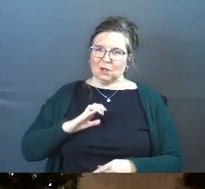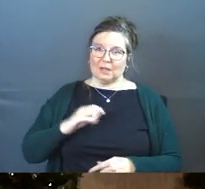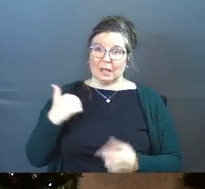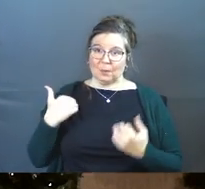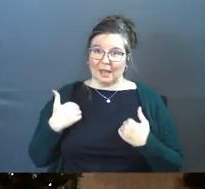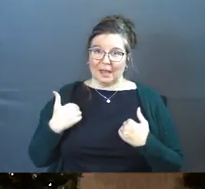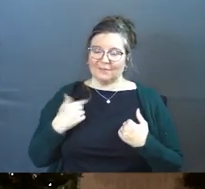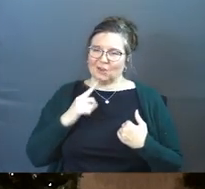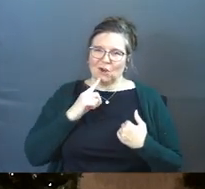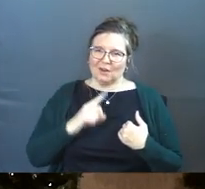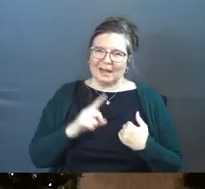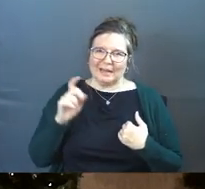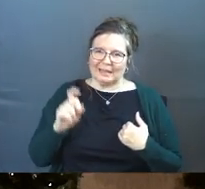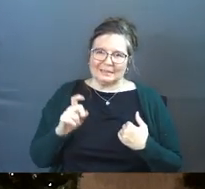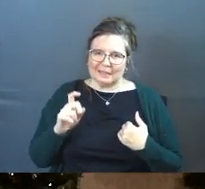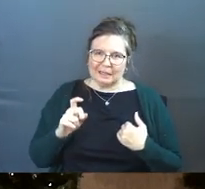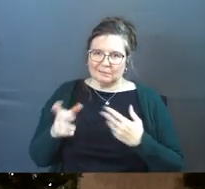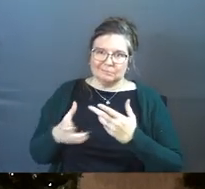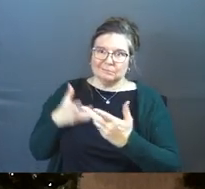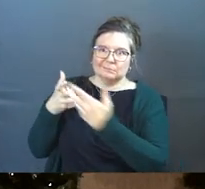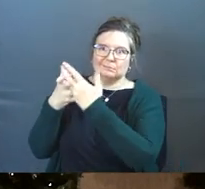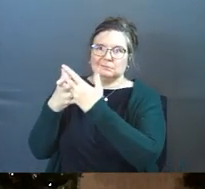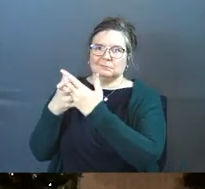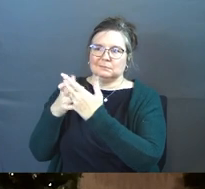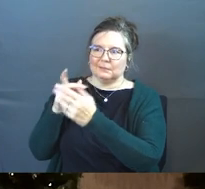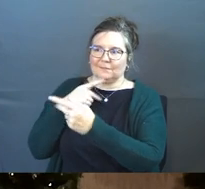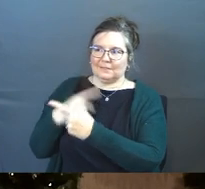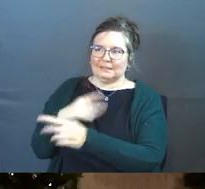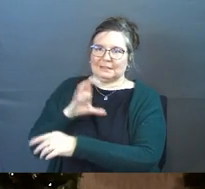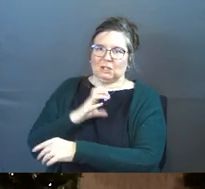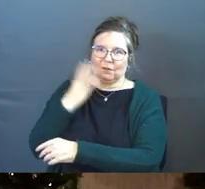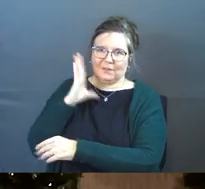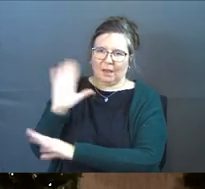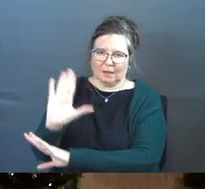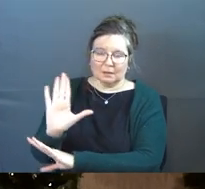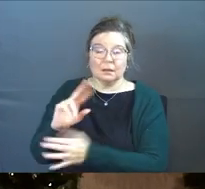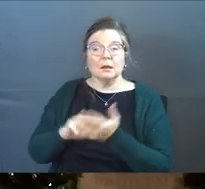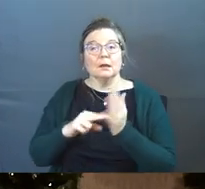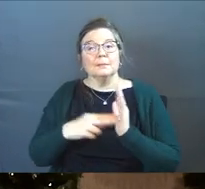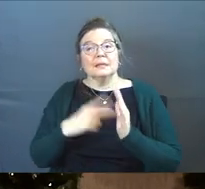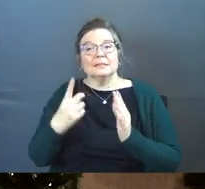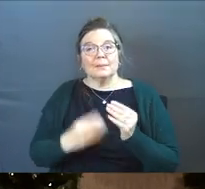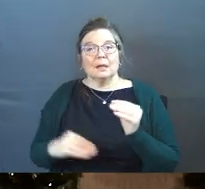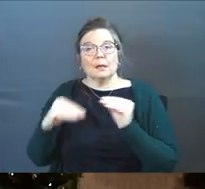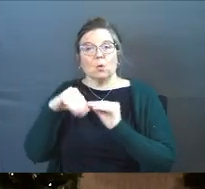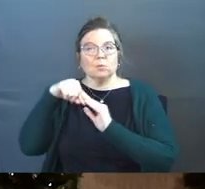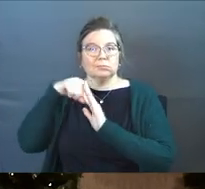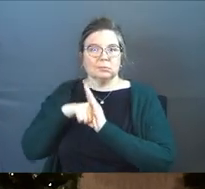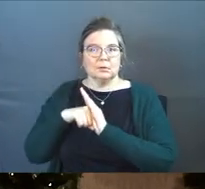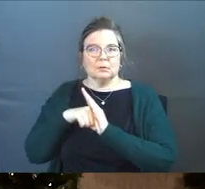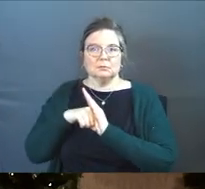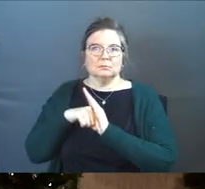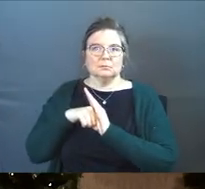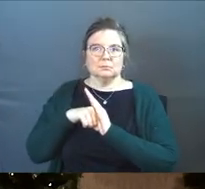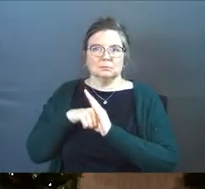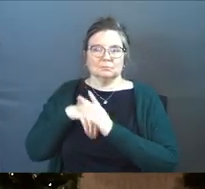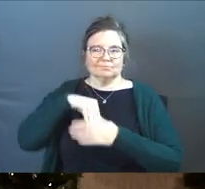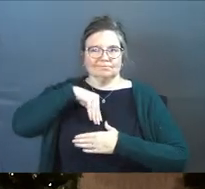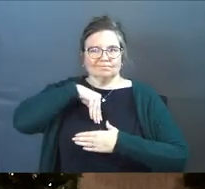physical characteristics that we have are not necessarily tied to any physical characteristics of God. It means something more and it means something much